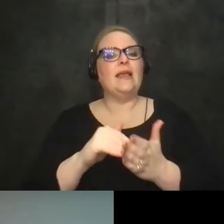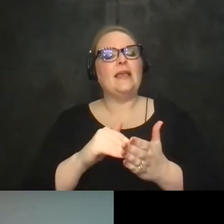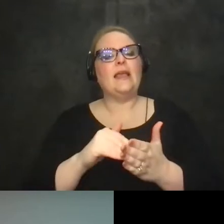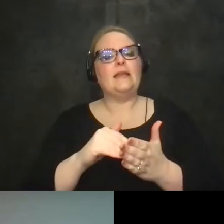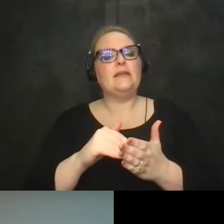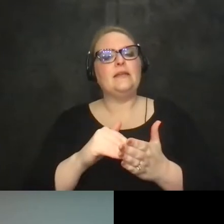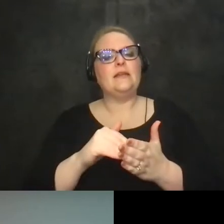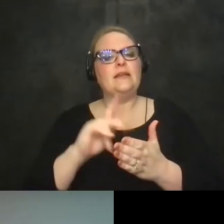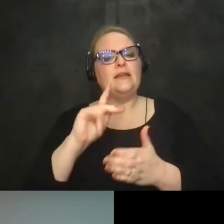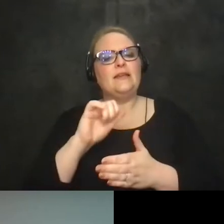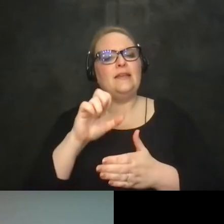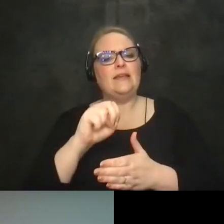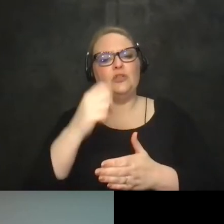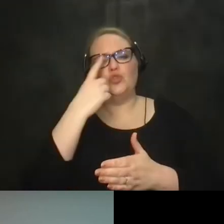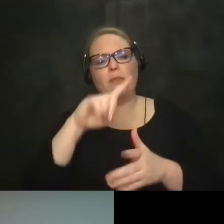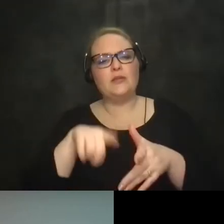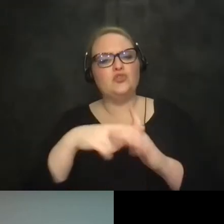uh kieran you could just start us off there